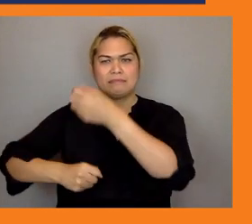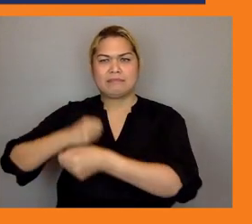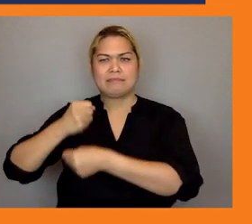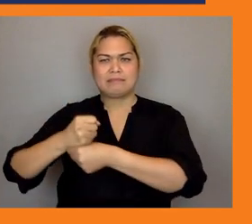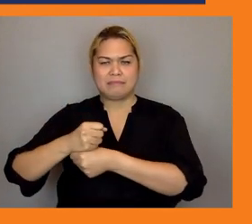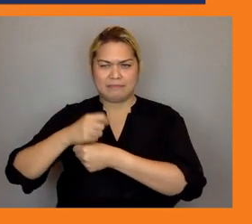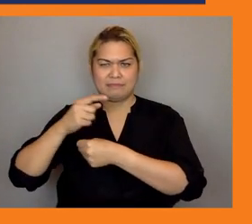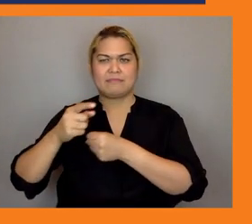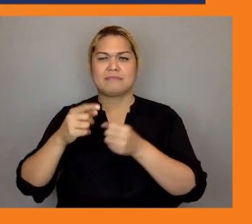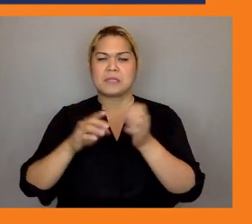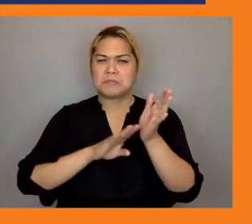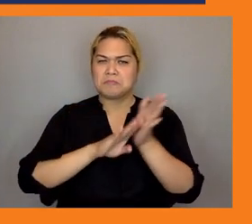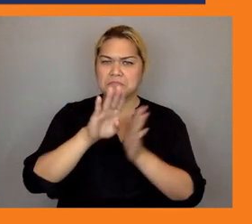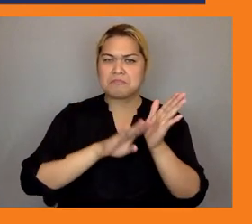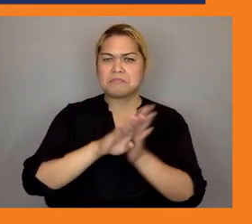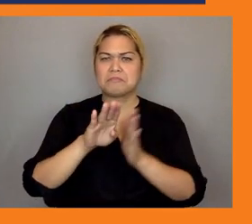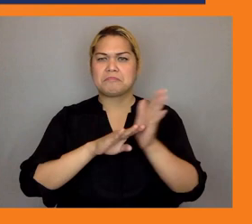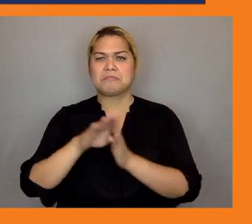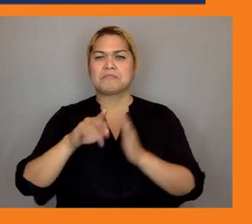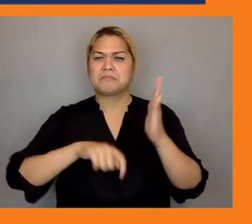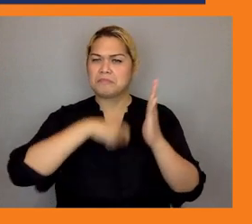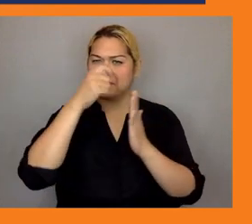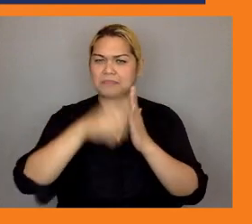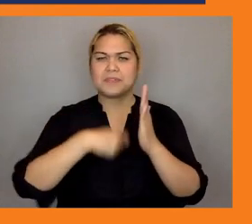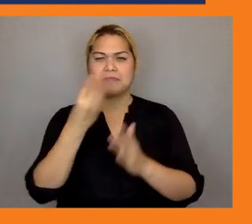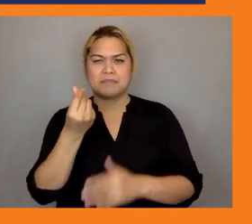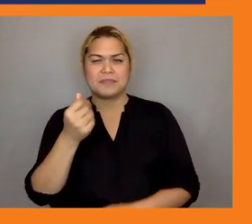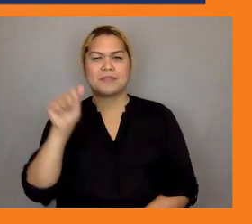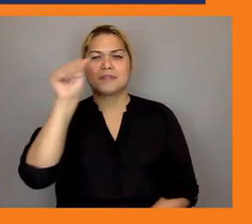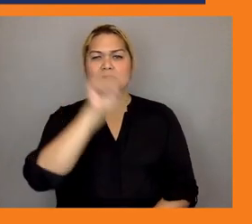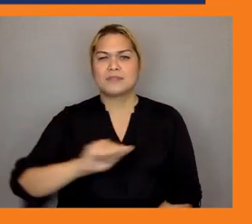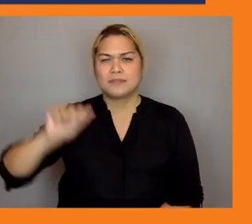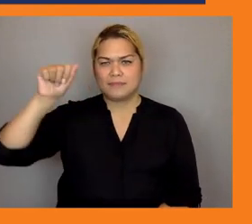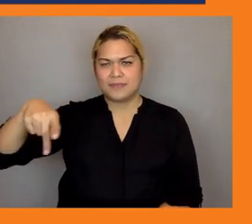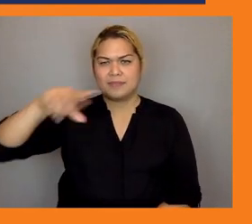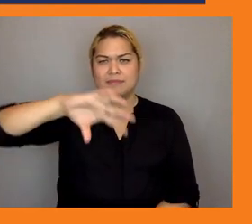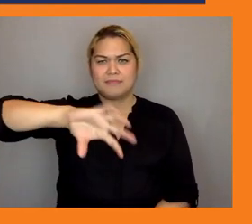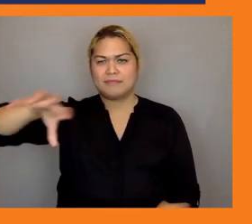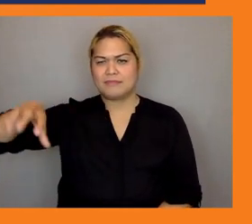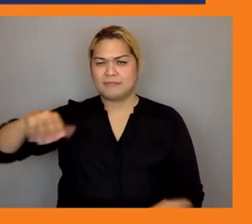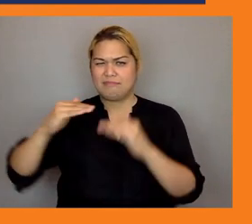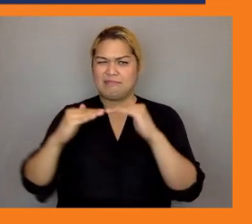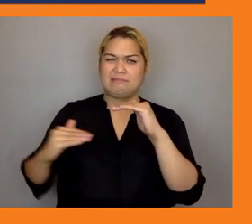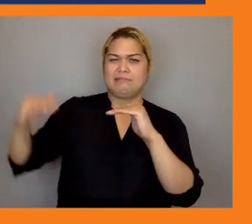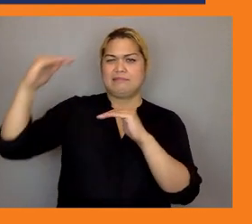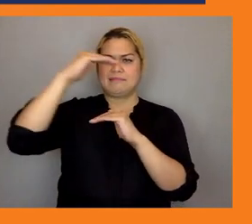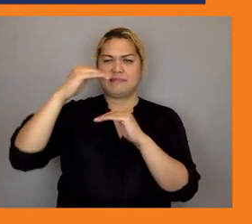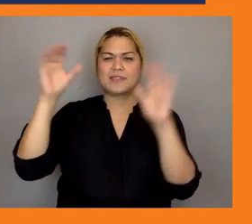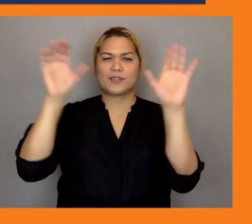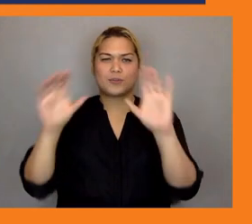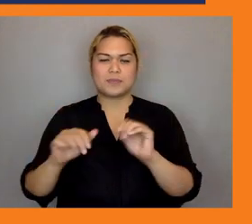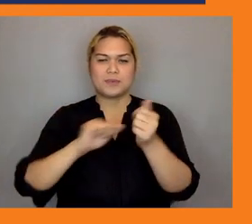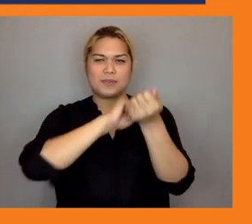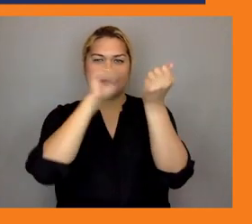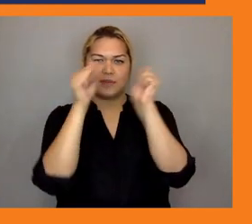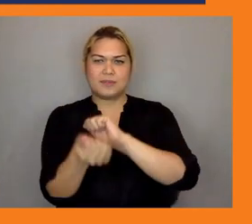projects across the asia pacific region a senior climate change specialist at adb kate leads the development of the